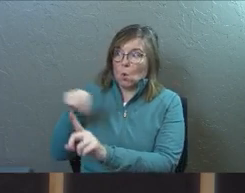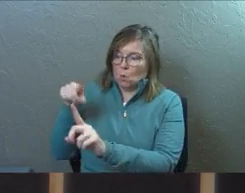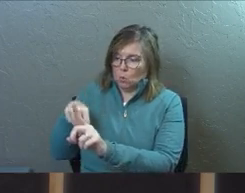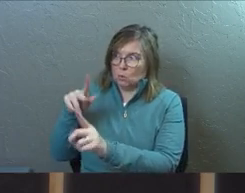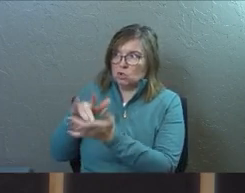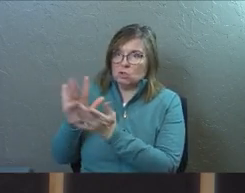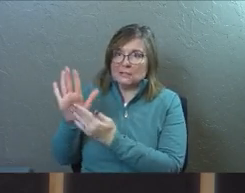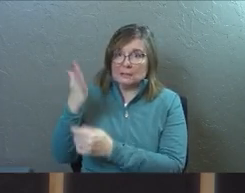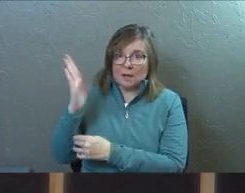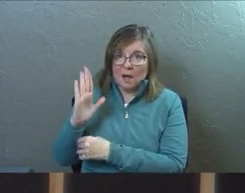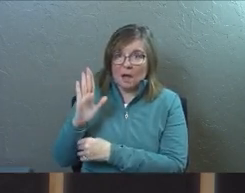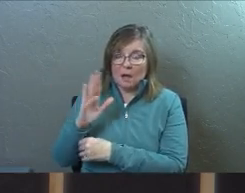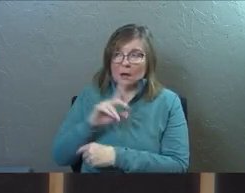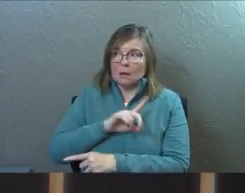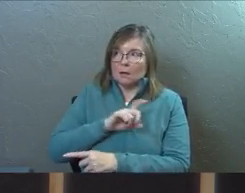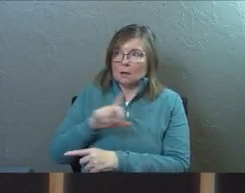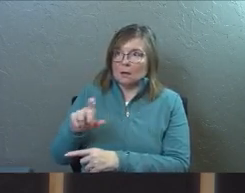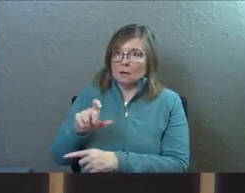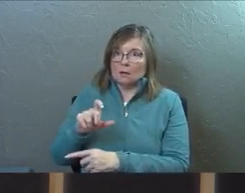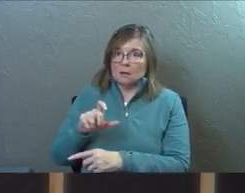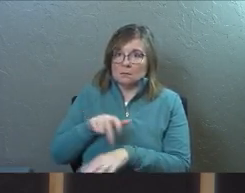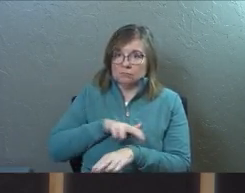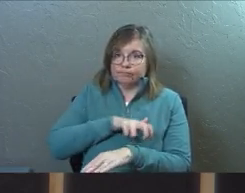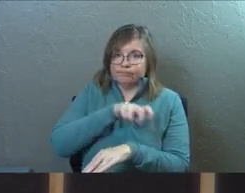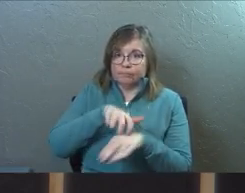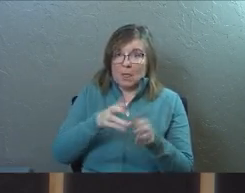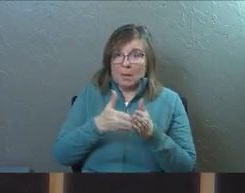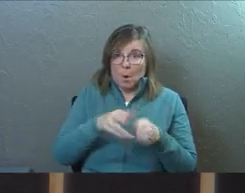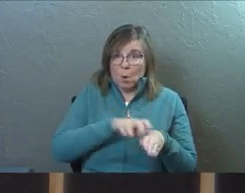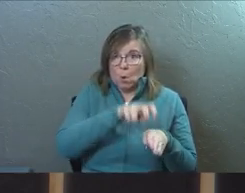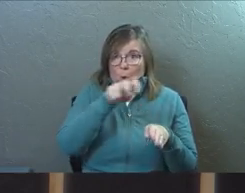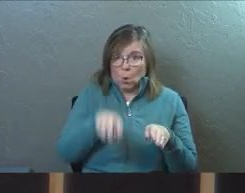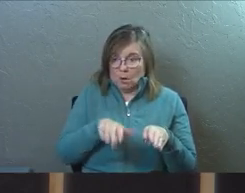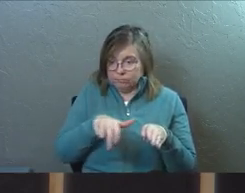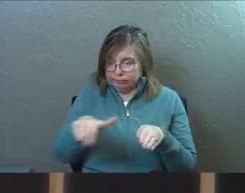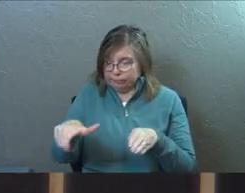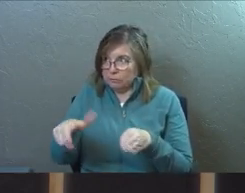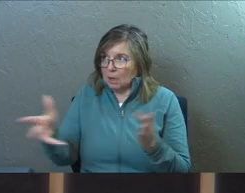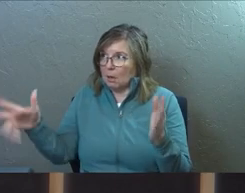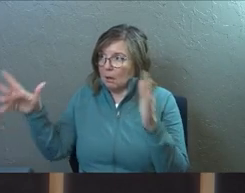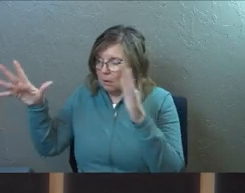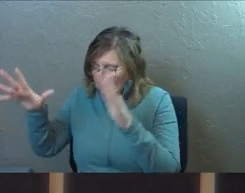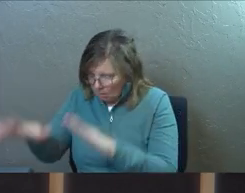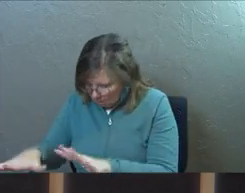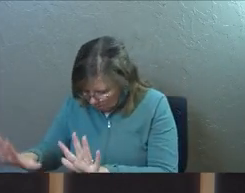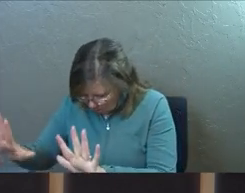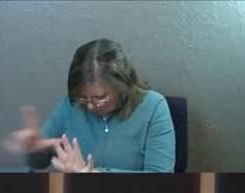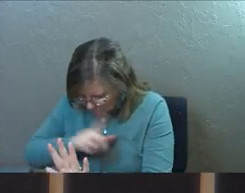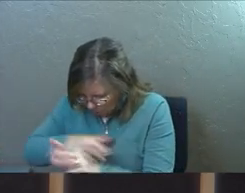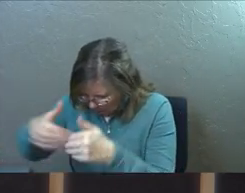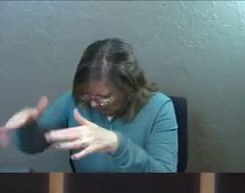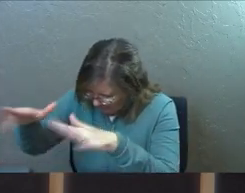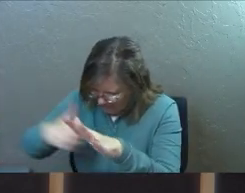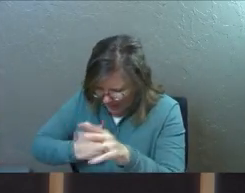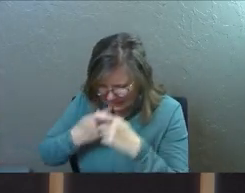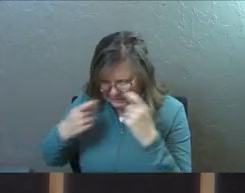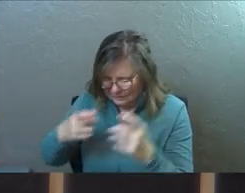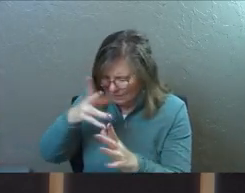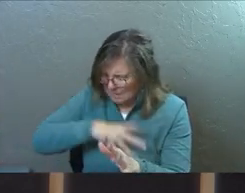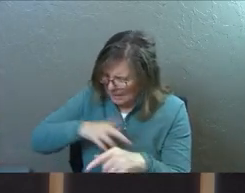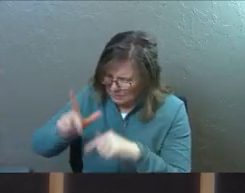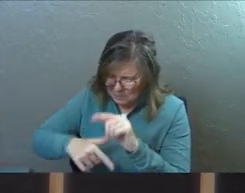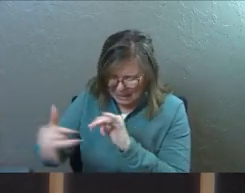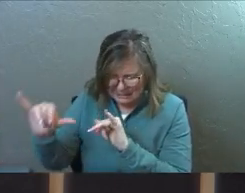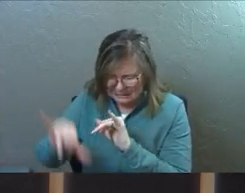Jesus is actually God, Peter comes off onto the seashore, and he falls down on his knees, and he says, go away from me, Lord. I am a sinful man.